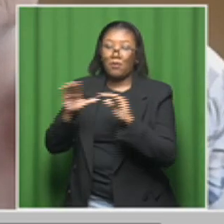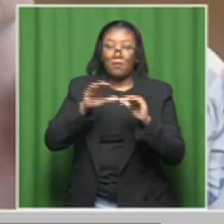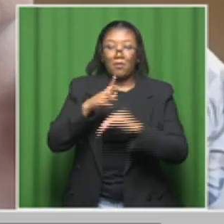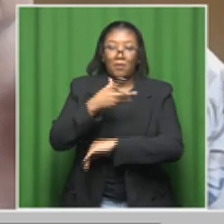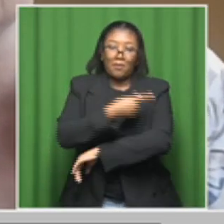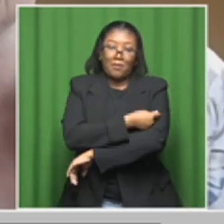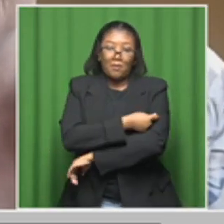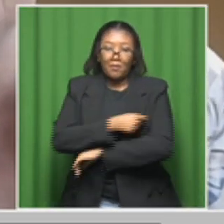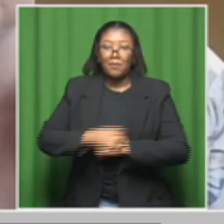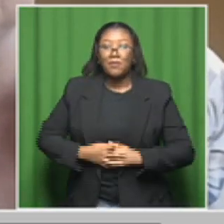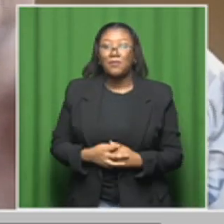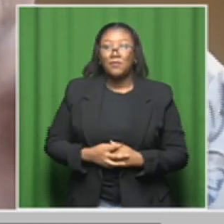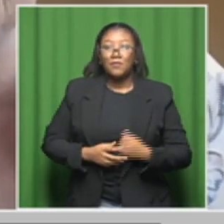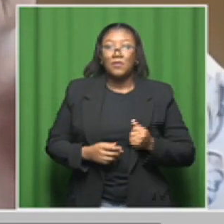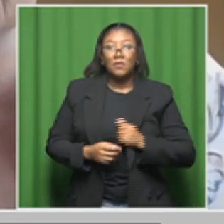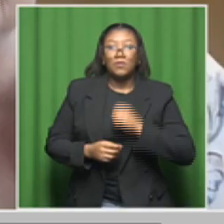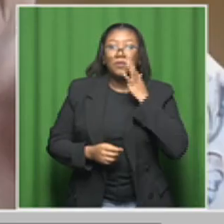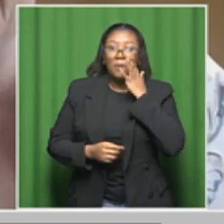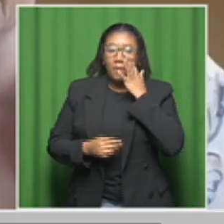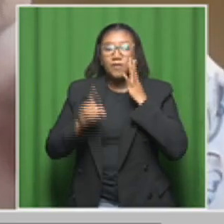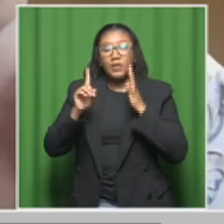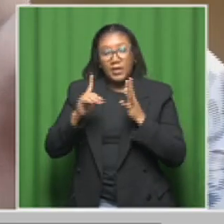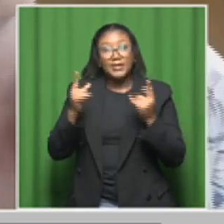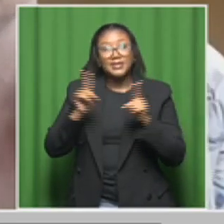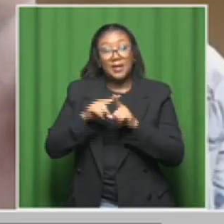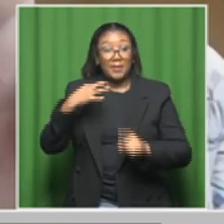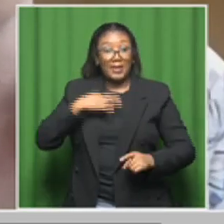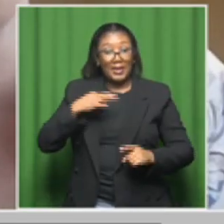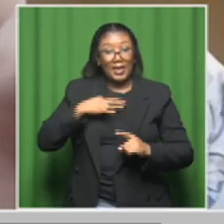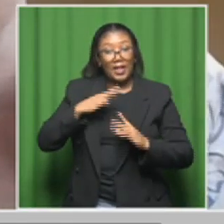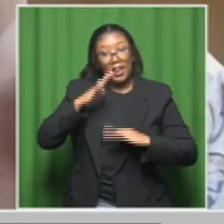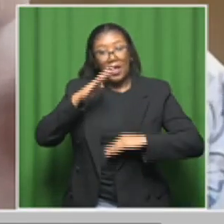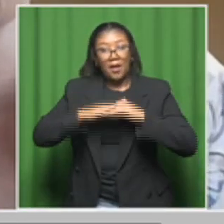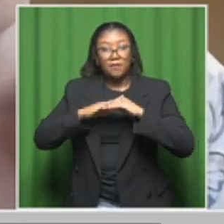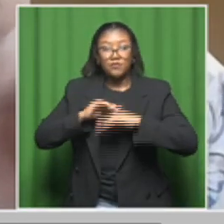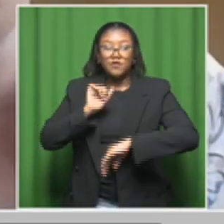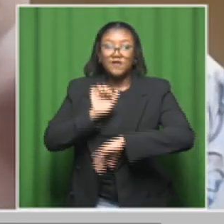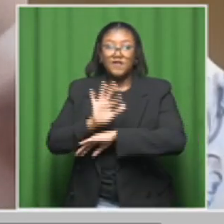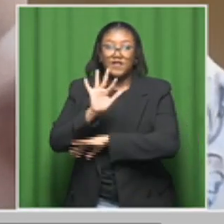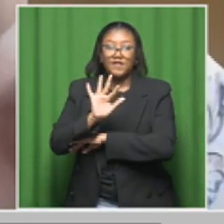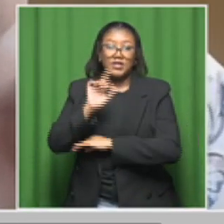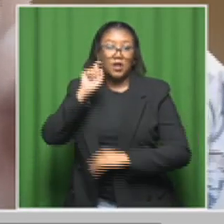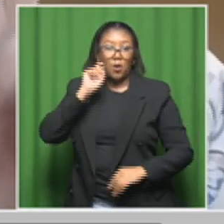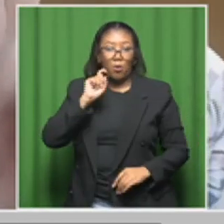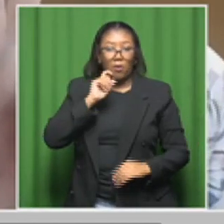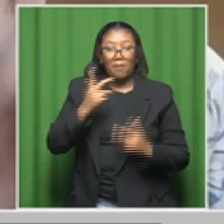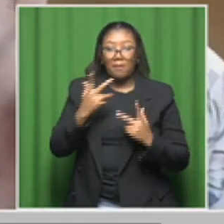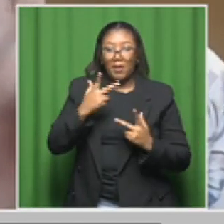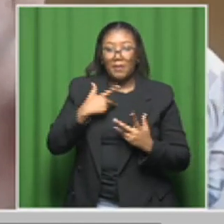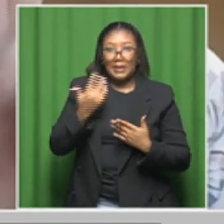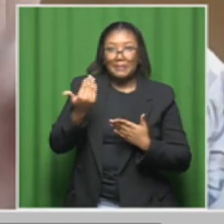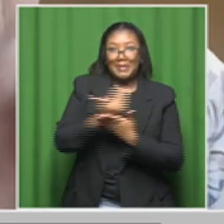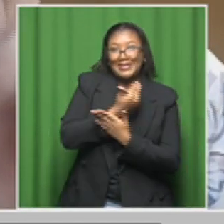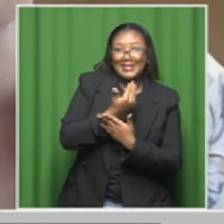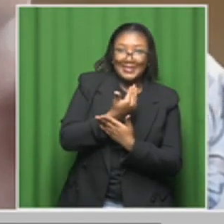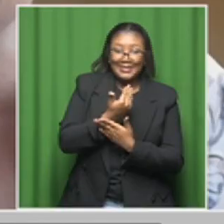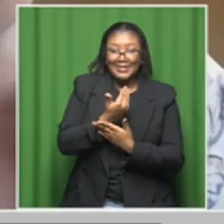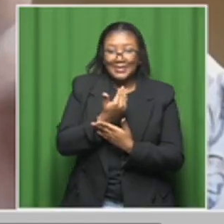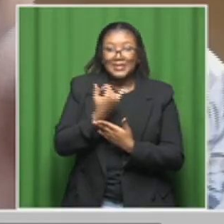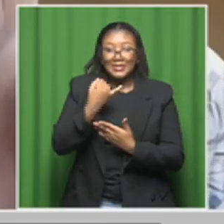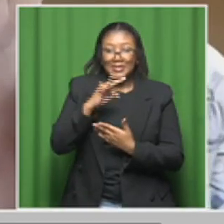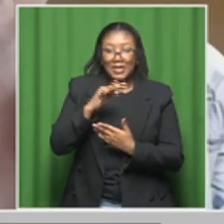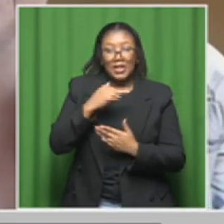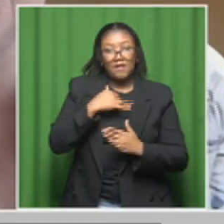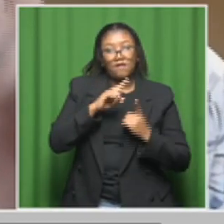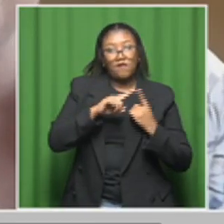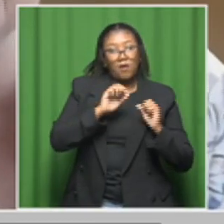doses to girls up to 15 years of age. So if a girl has, you know, missed their chance to be vaccinated for whatever reason,